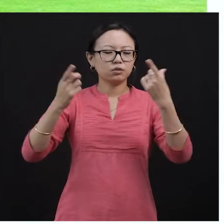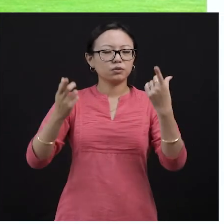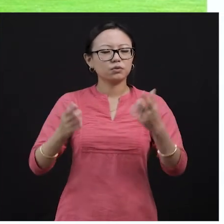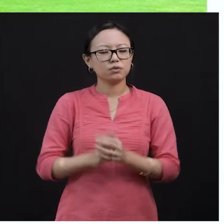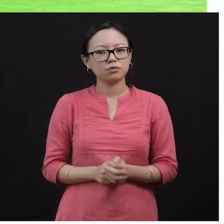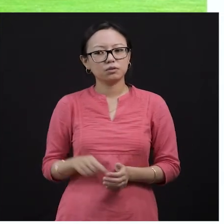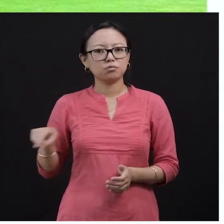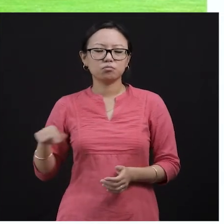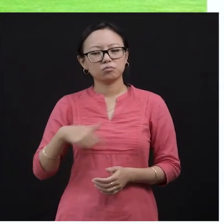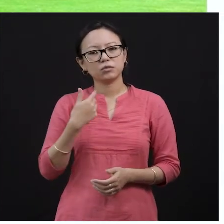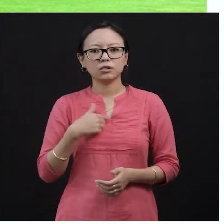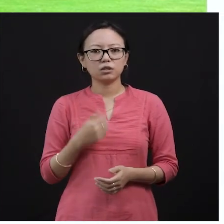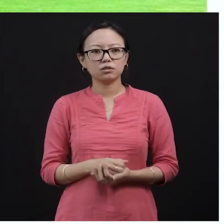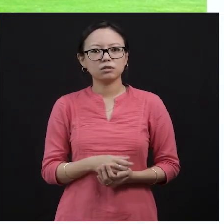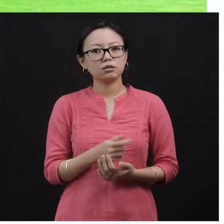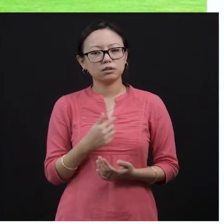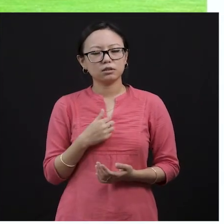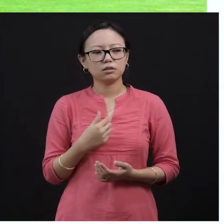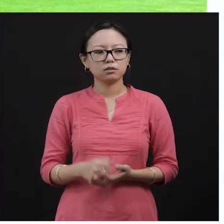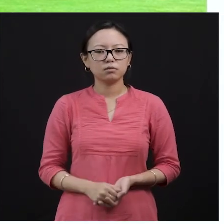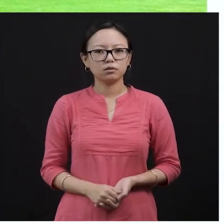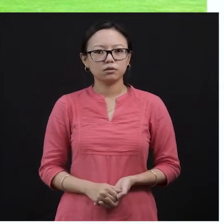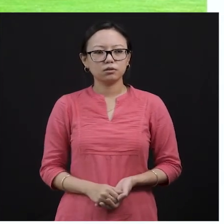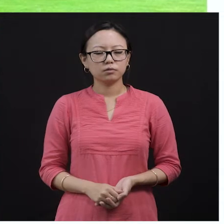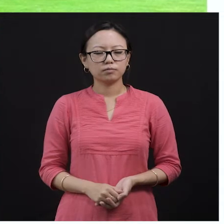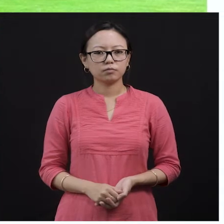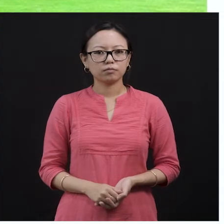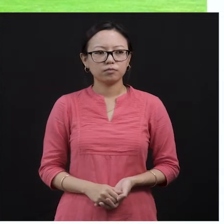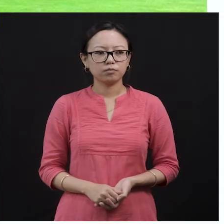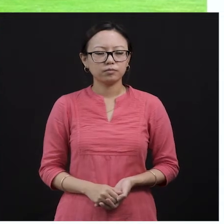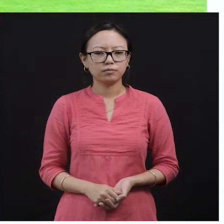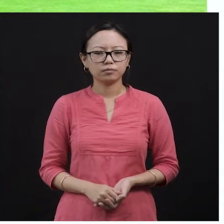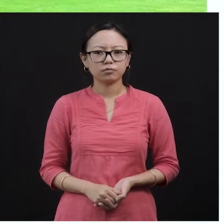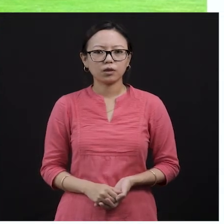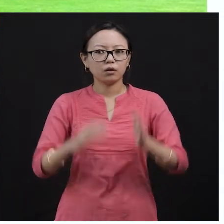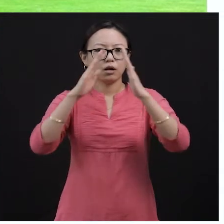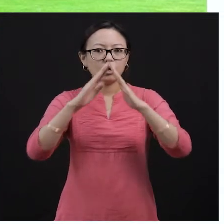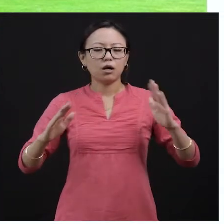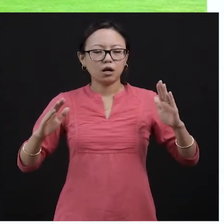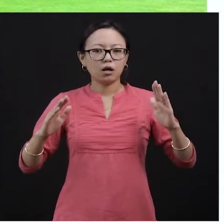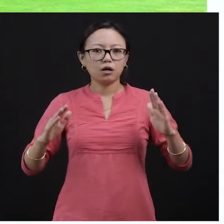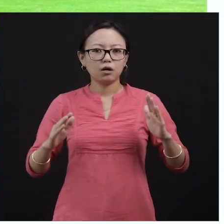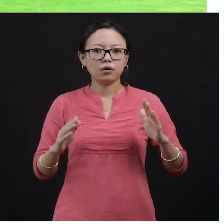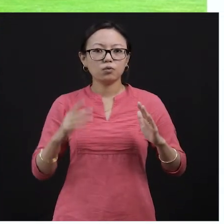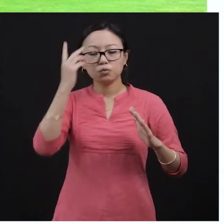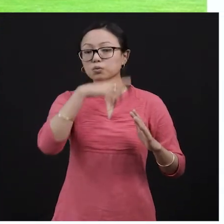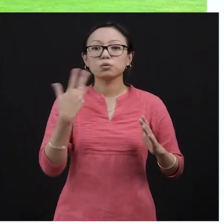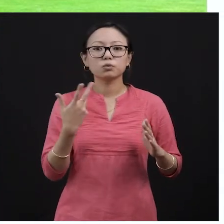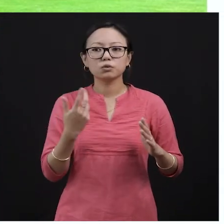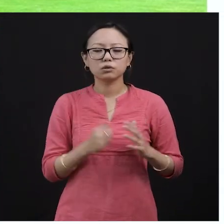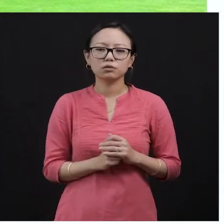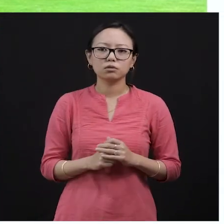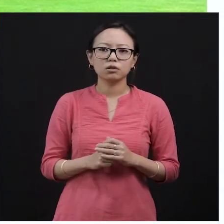of belongingness, okay? He feels that the banyan tree belongs to him, though the house belongs to his grandfather. And then he loves